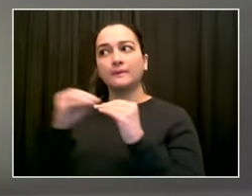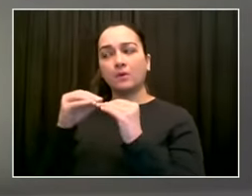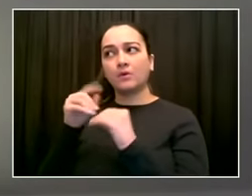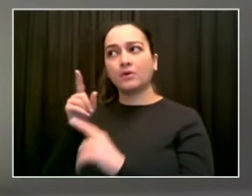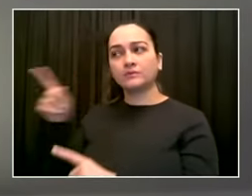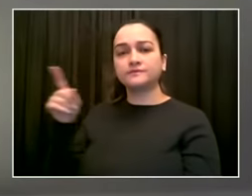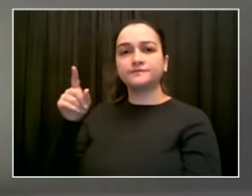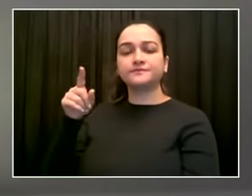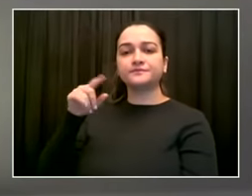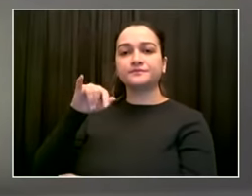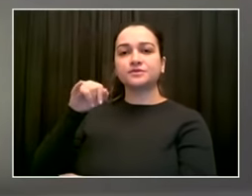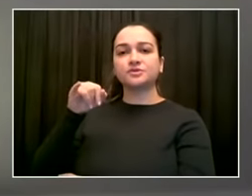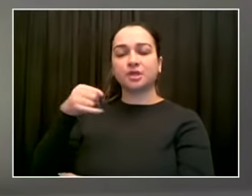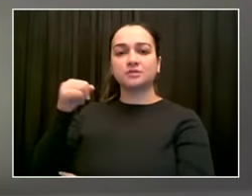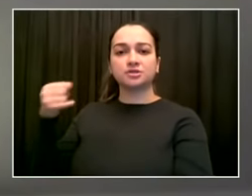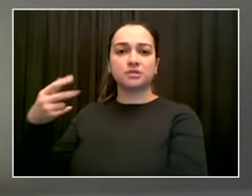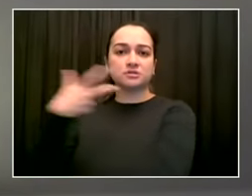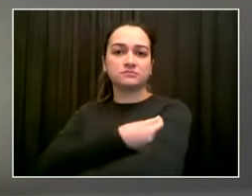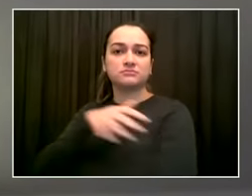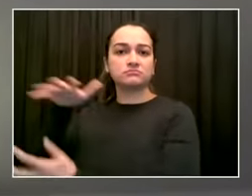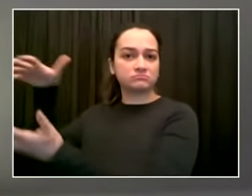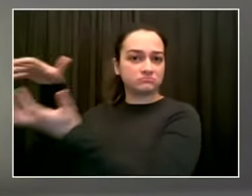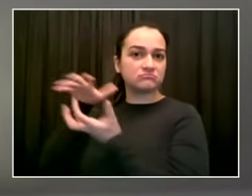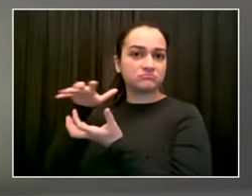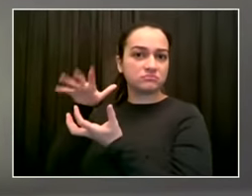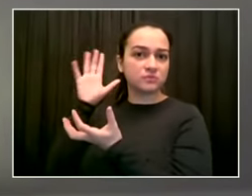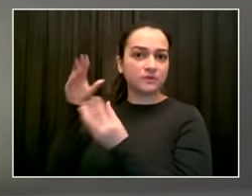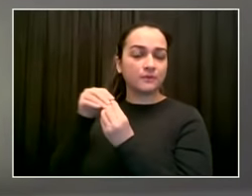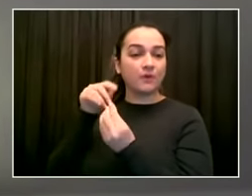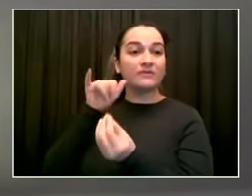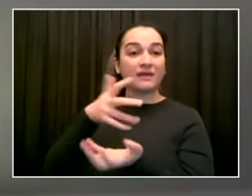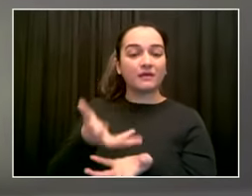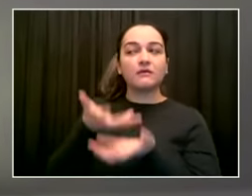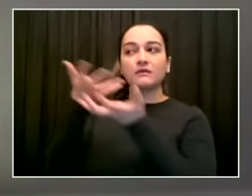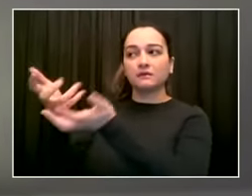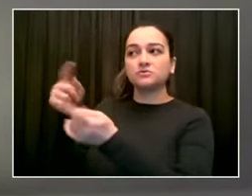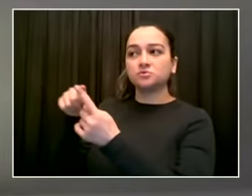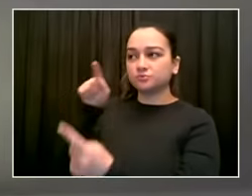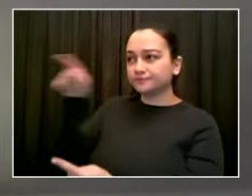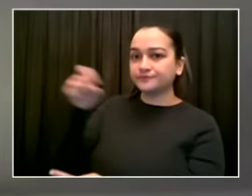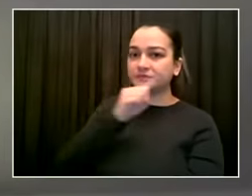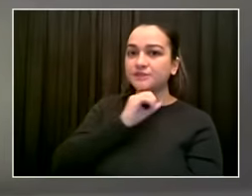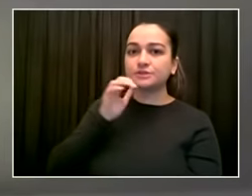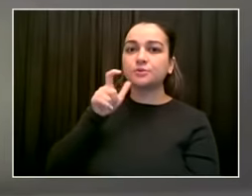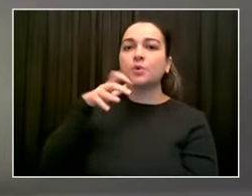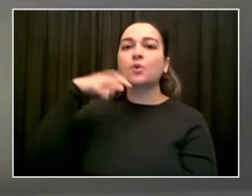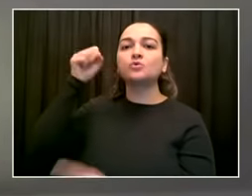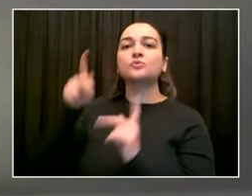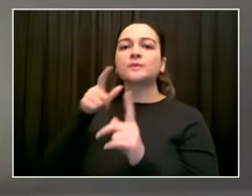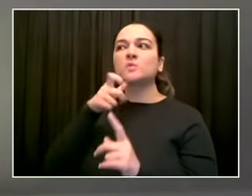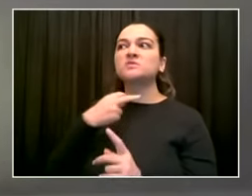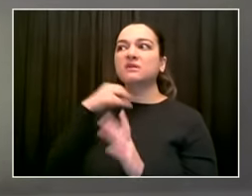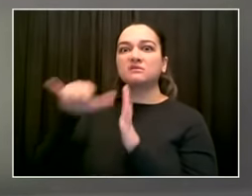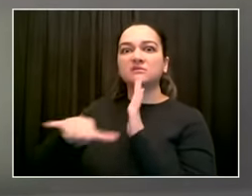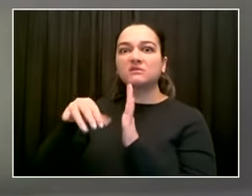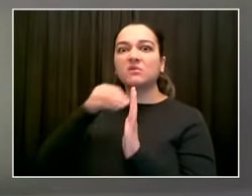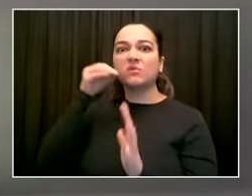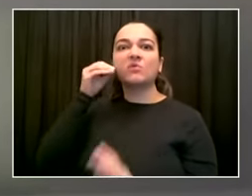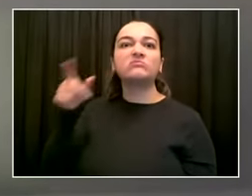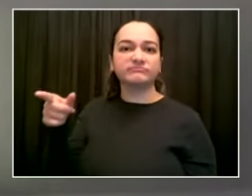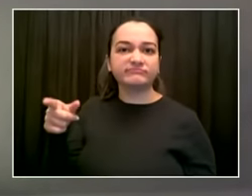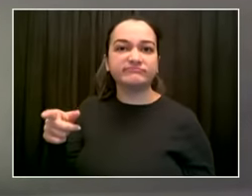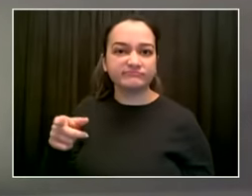sir, who are homebound, people for whom one and done will make a huge difference. Thank you. Dr. Varma, you want to add?